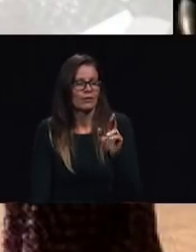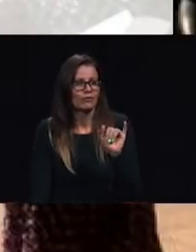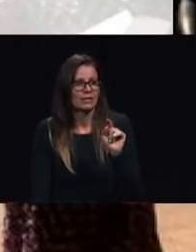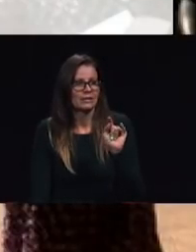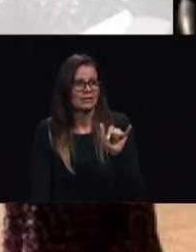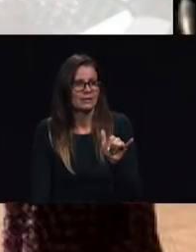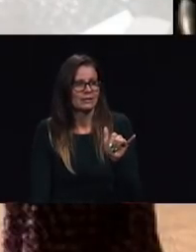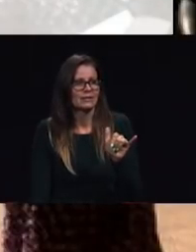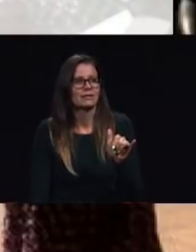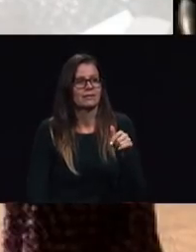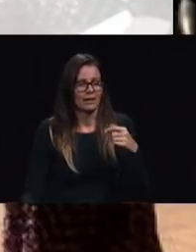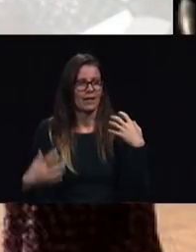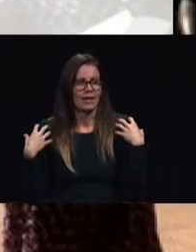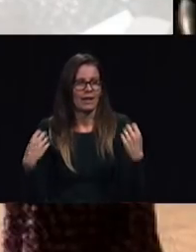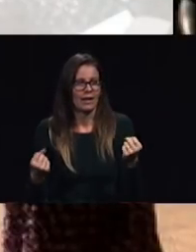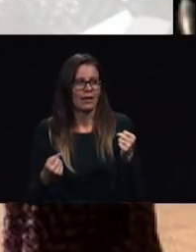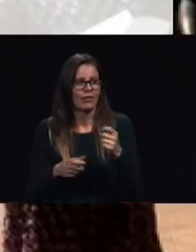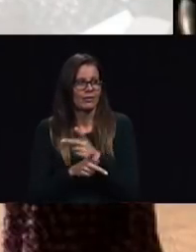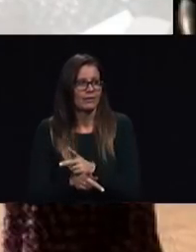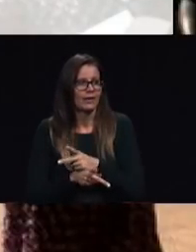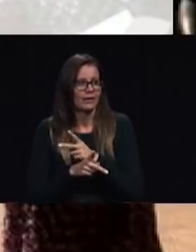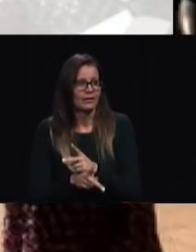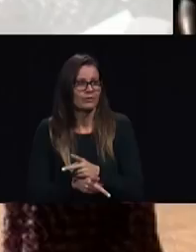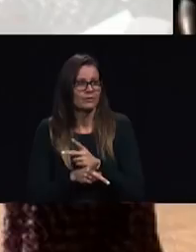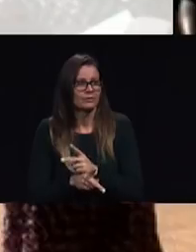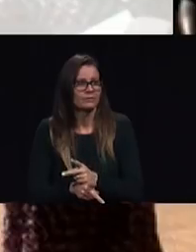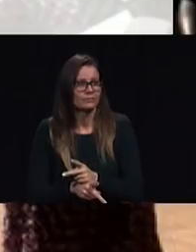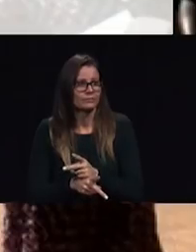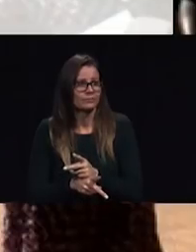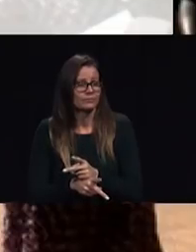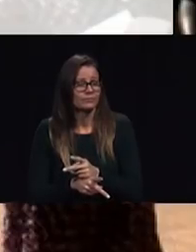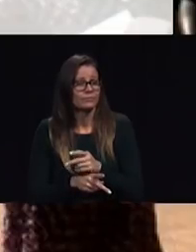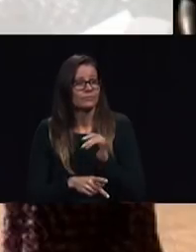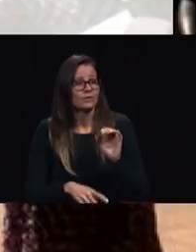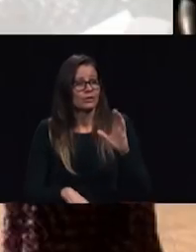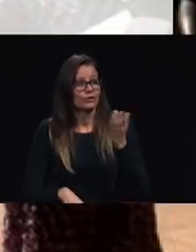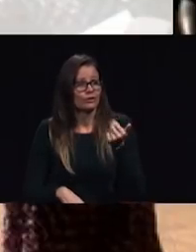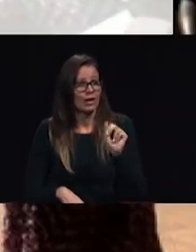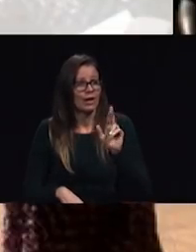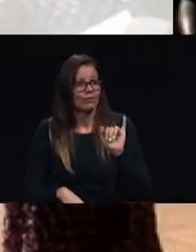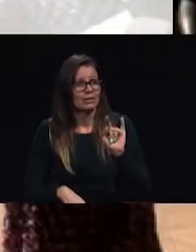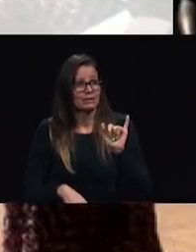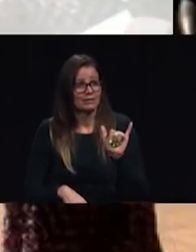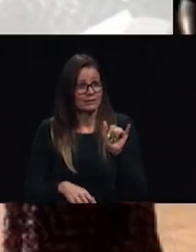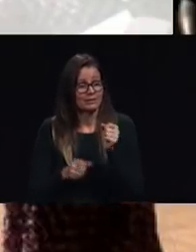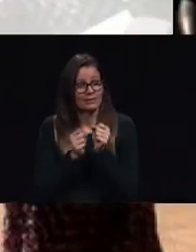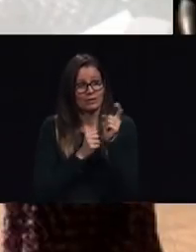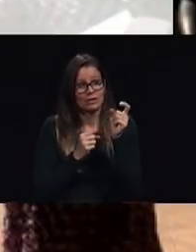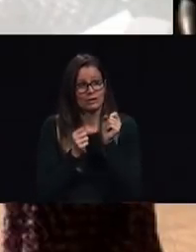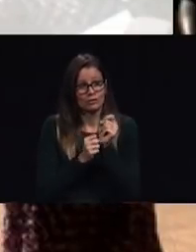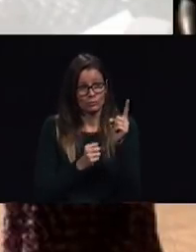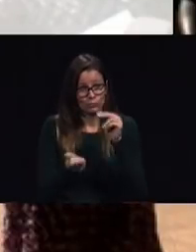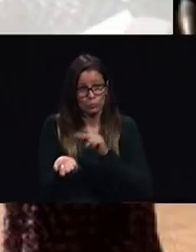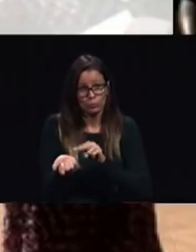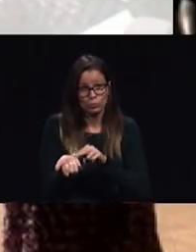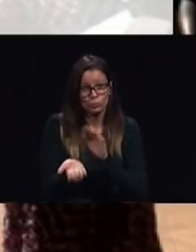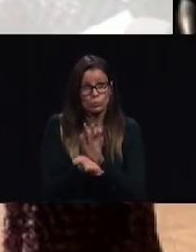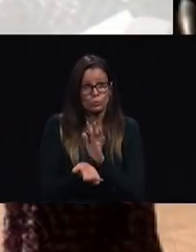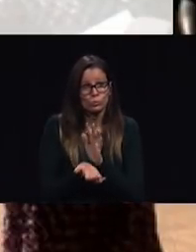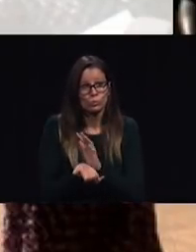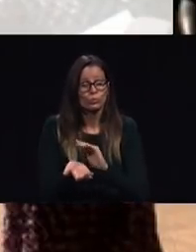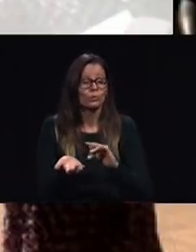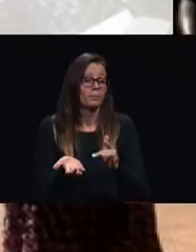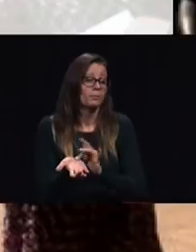around the world each year nursing and medical schools training people to go